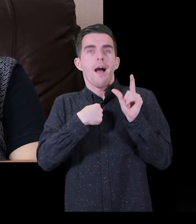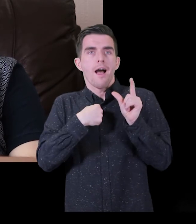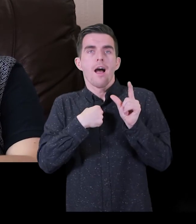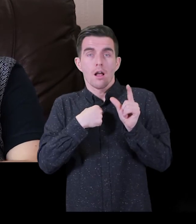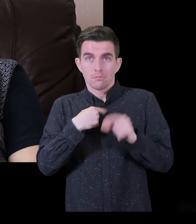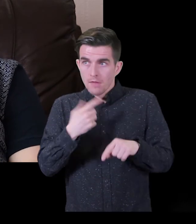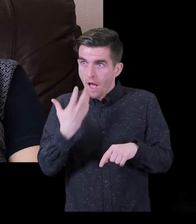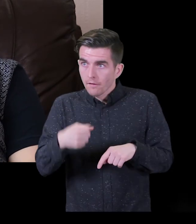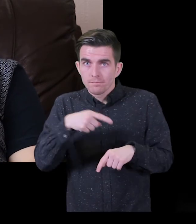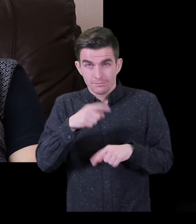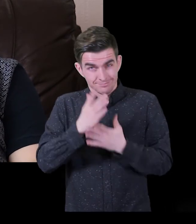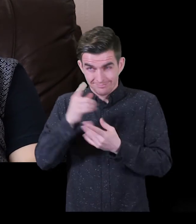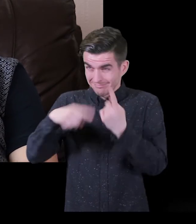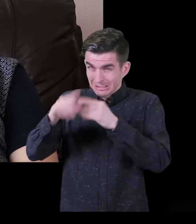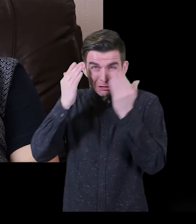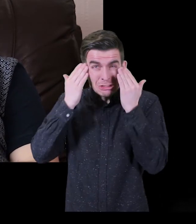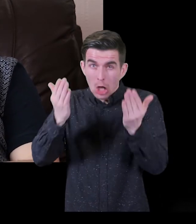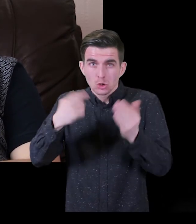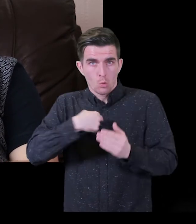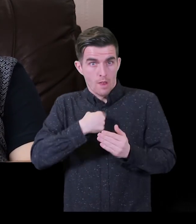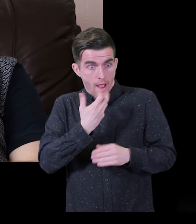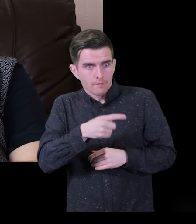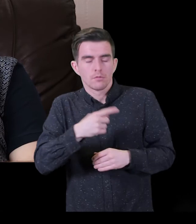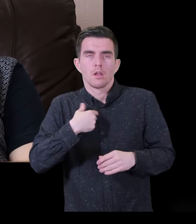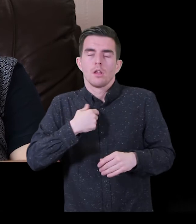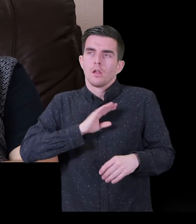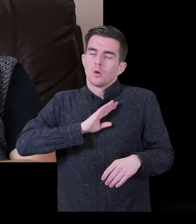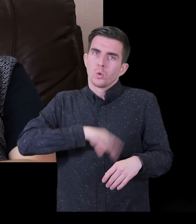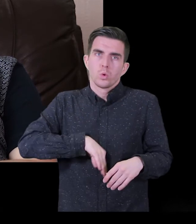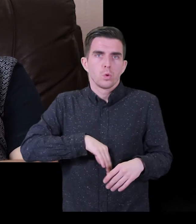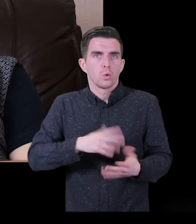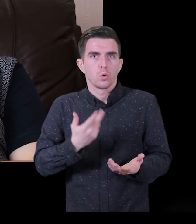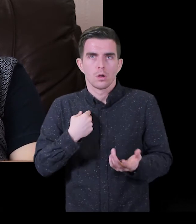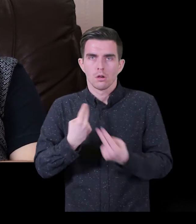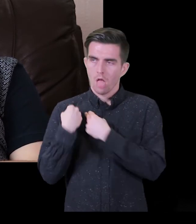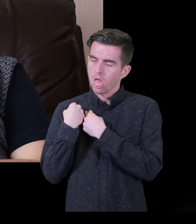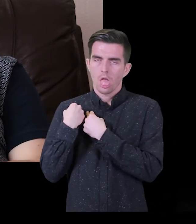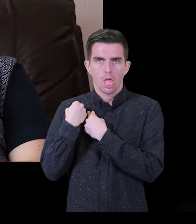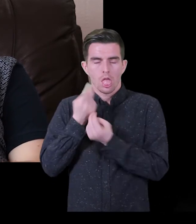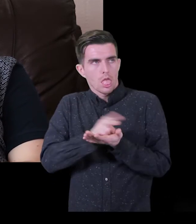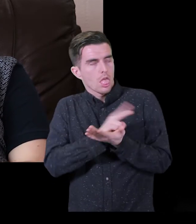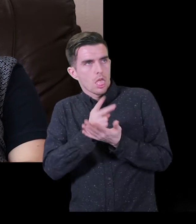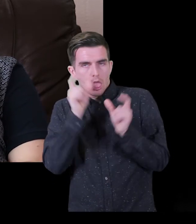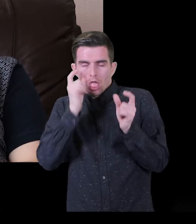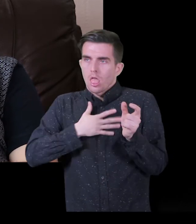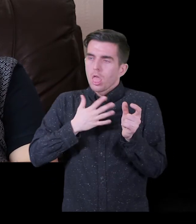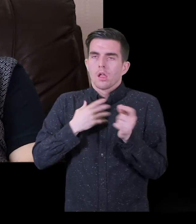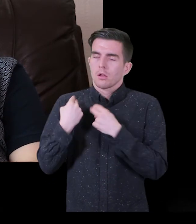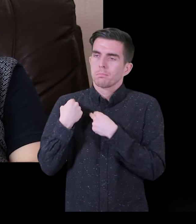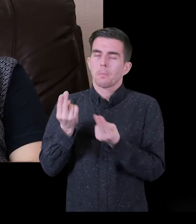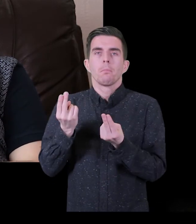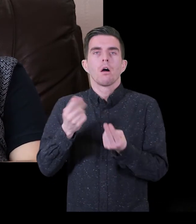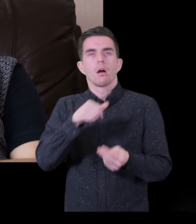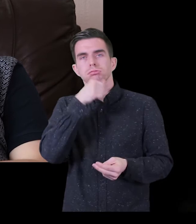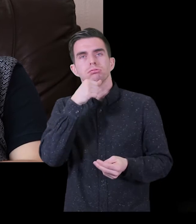will wake me up. And that has been something that, although I think most people wouldn't even think about it, it's a big word off my mind in many